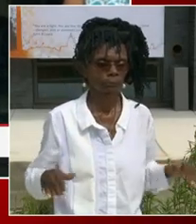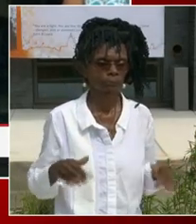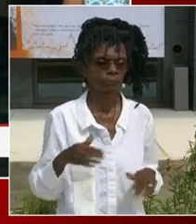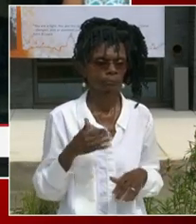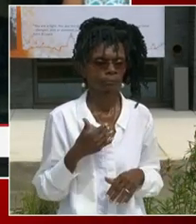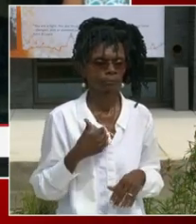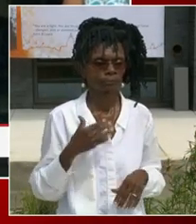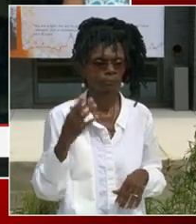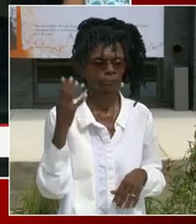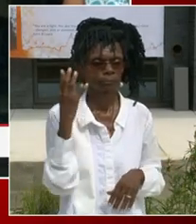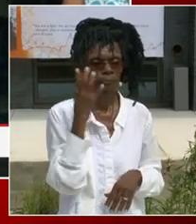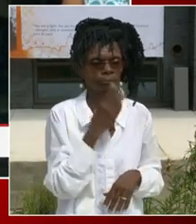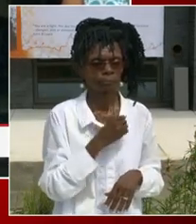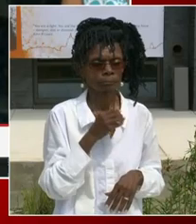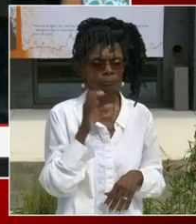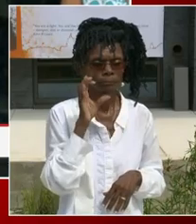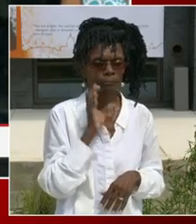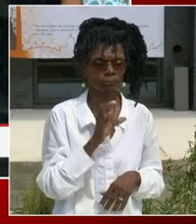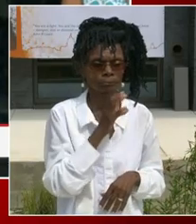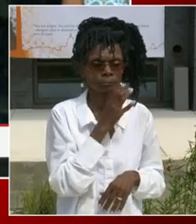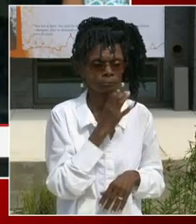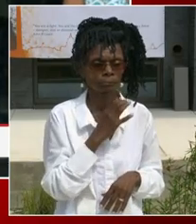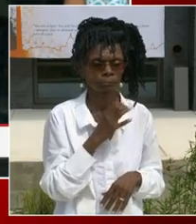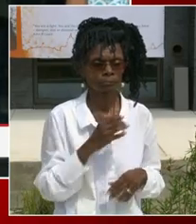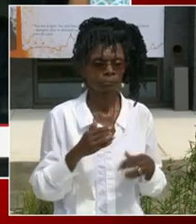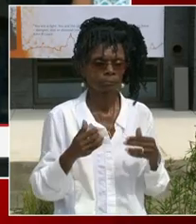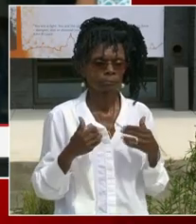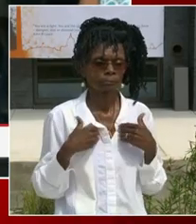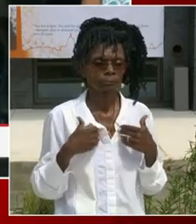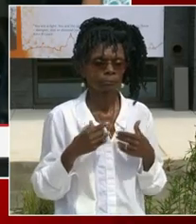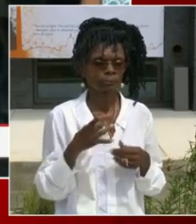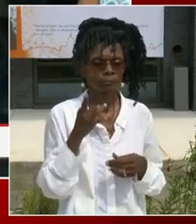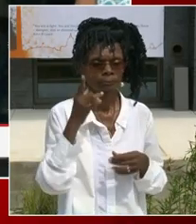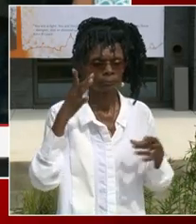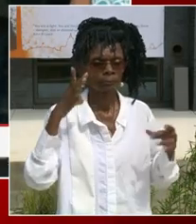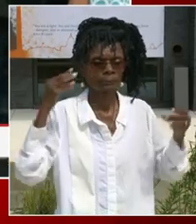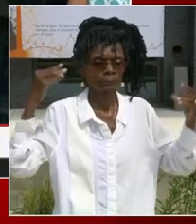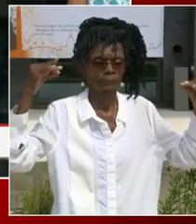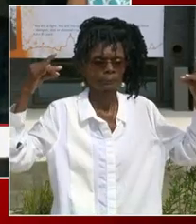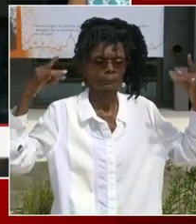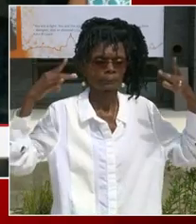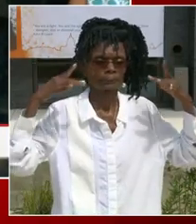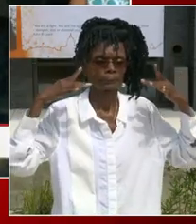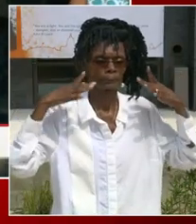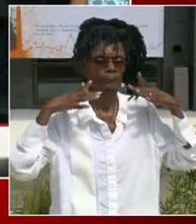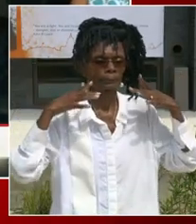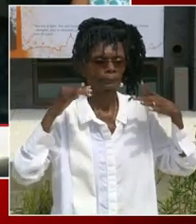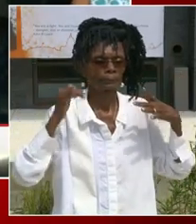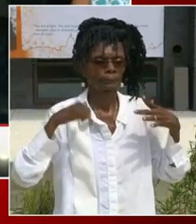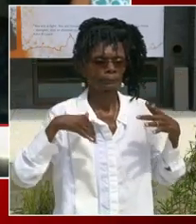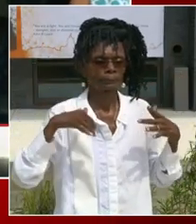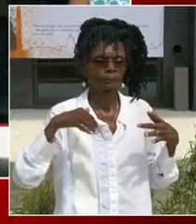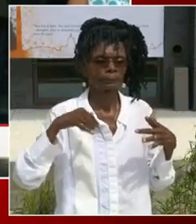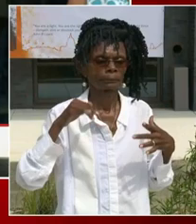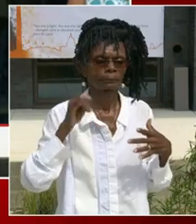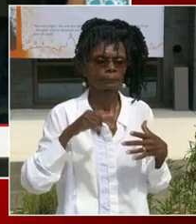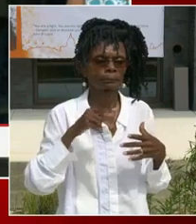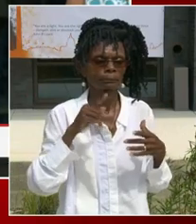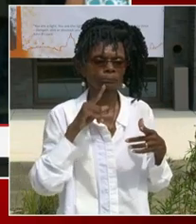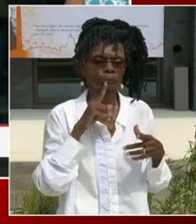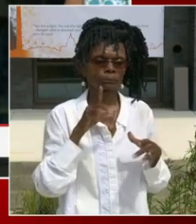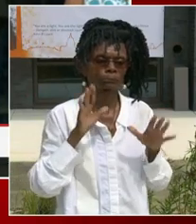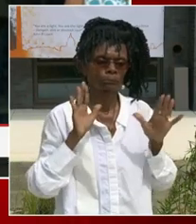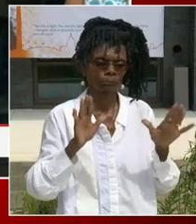plethora of natural light. What we have done here is created a beautiful work environment, a learning environment for our